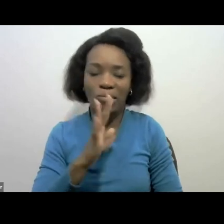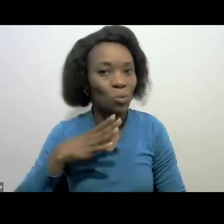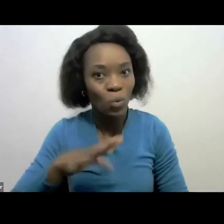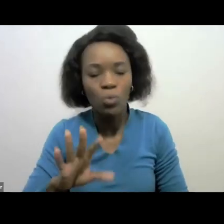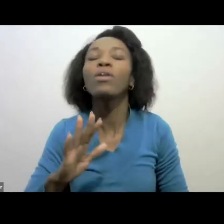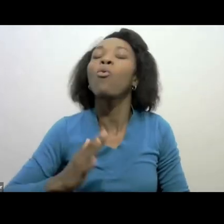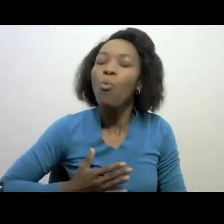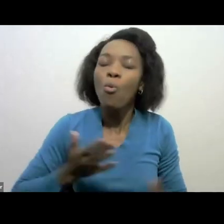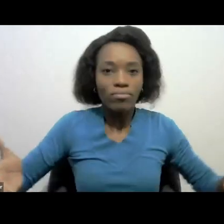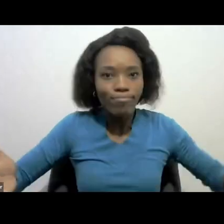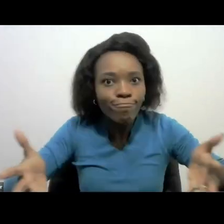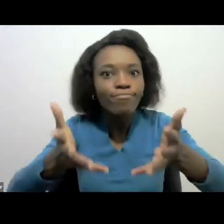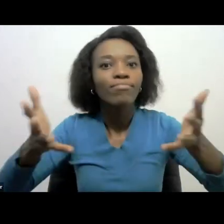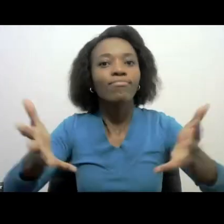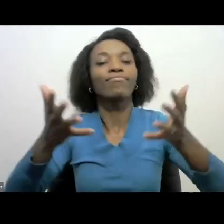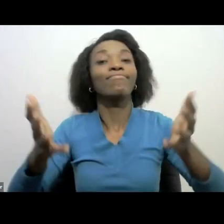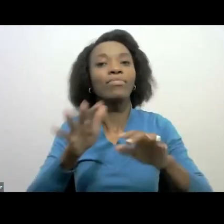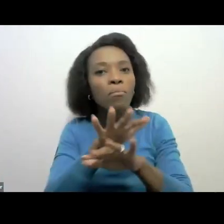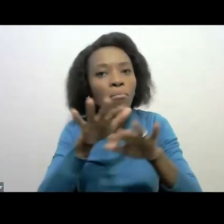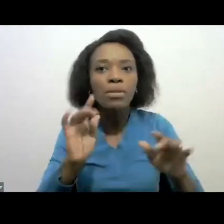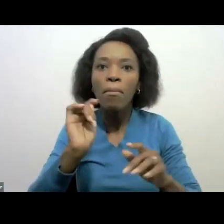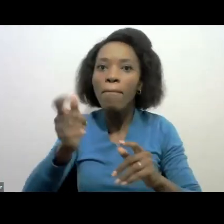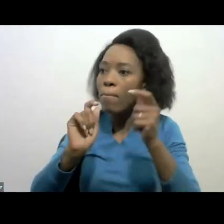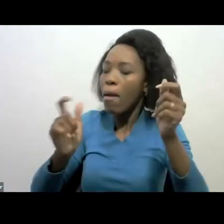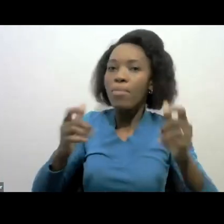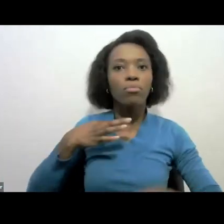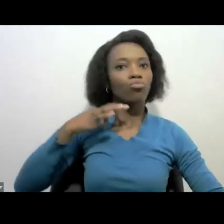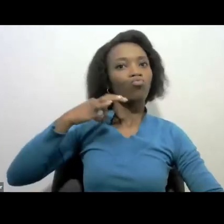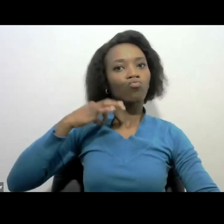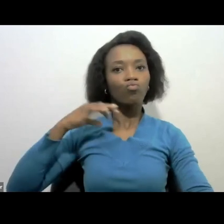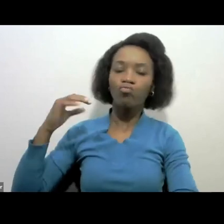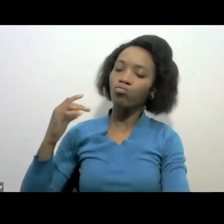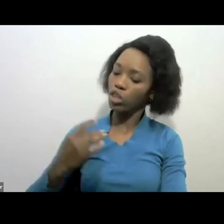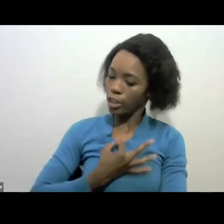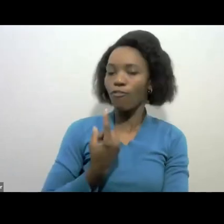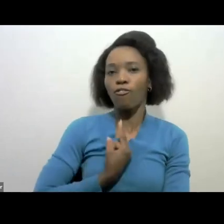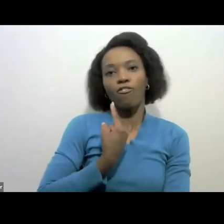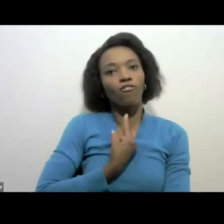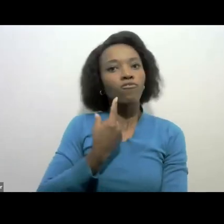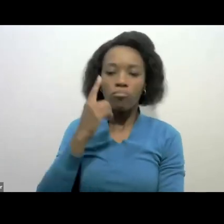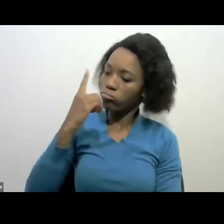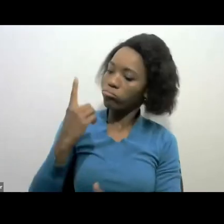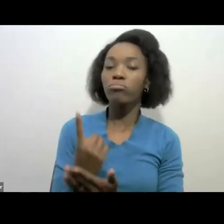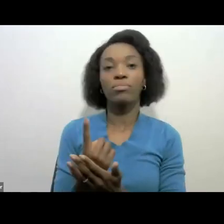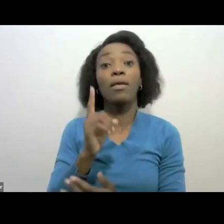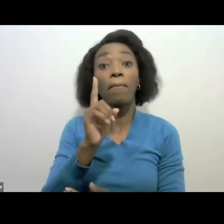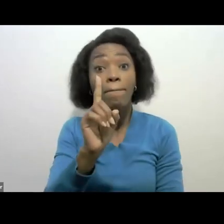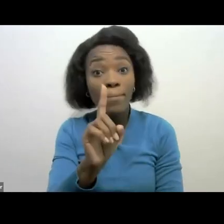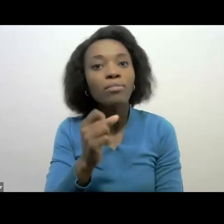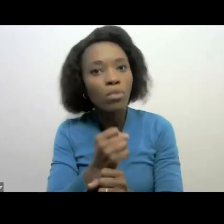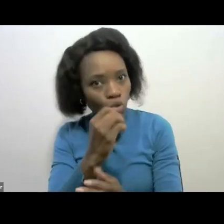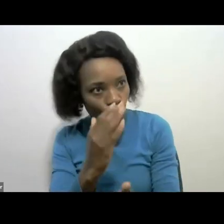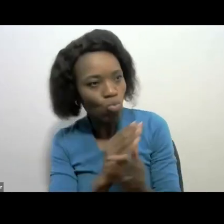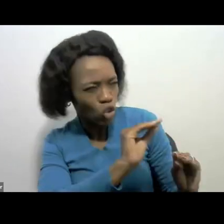compliance for our taxpayers. But we want to do that by making sure that our taxpayers are well-equipped, they are educated